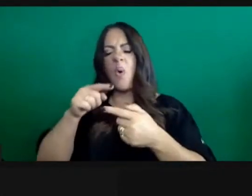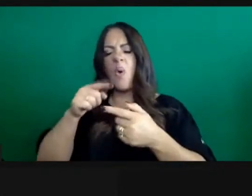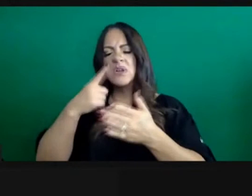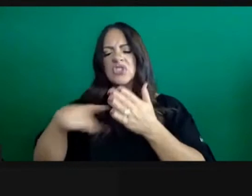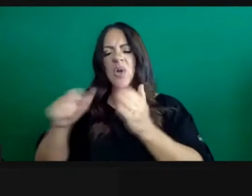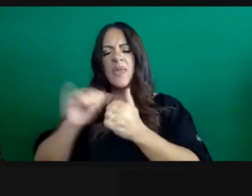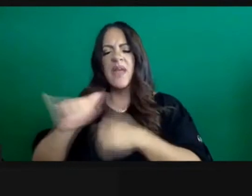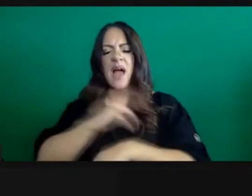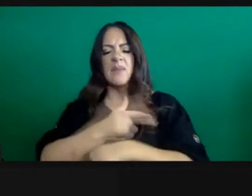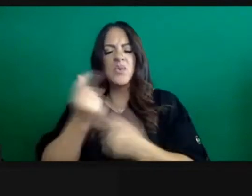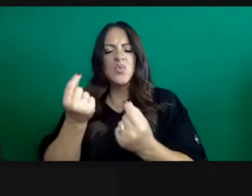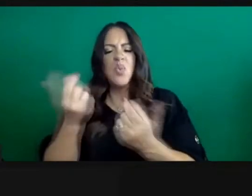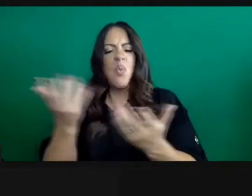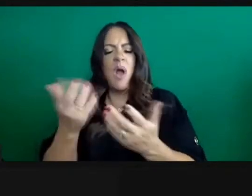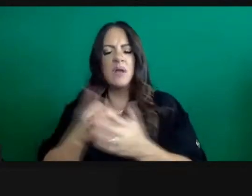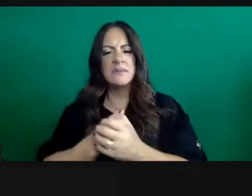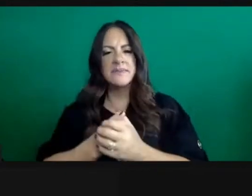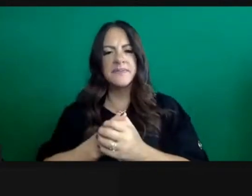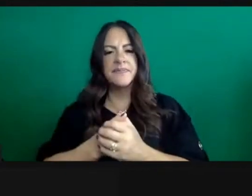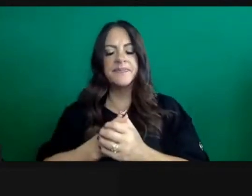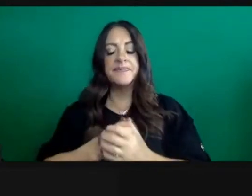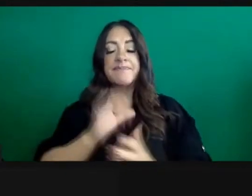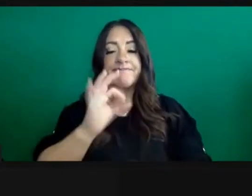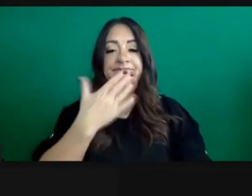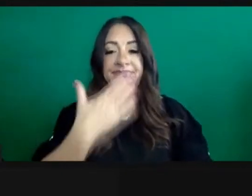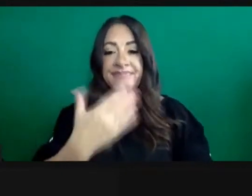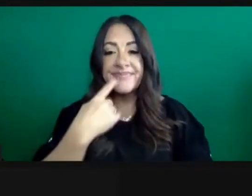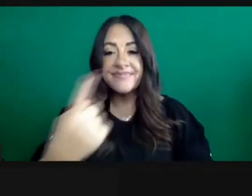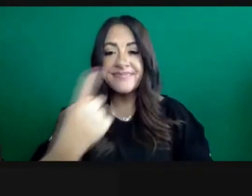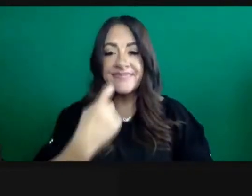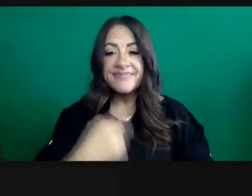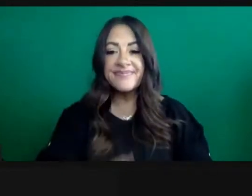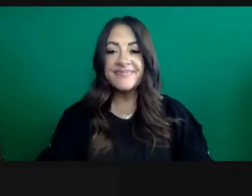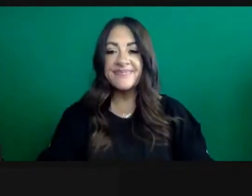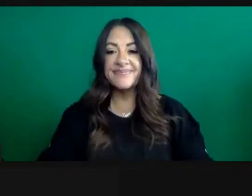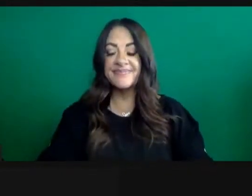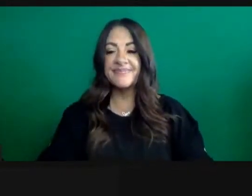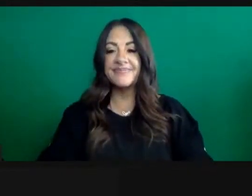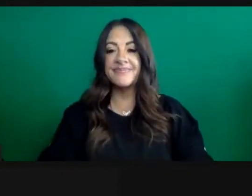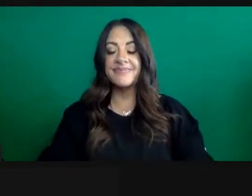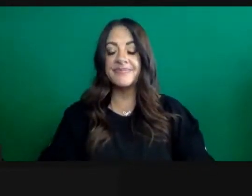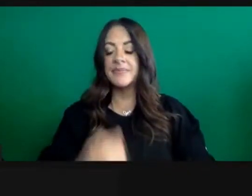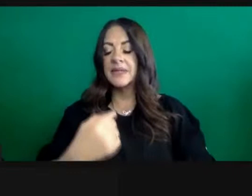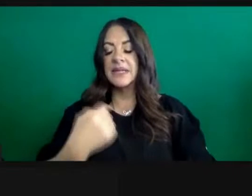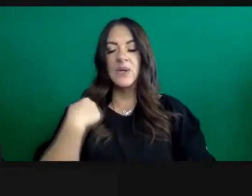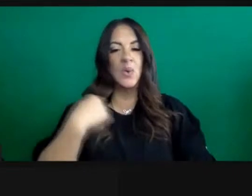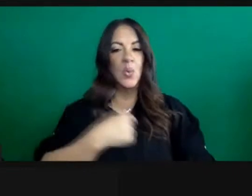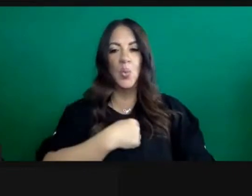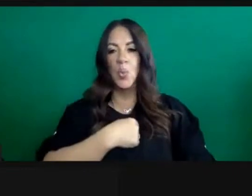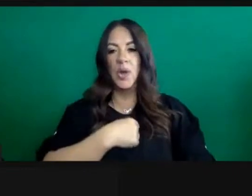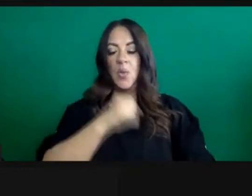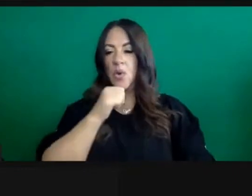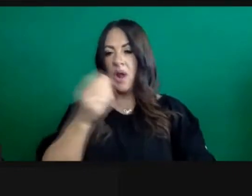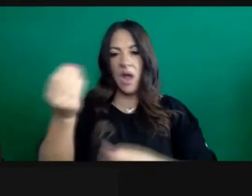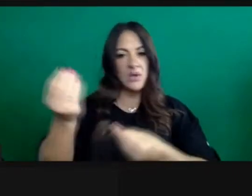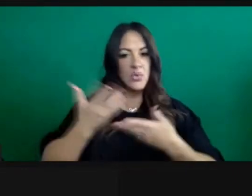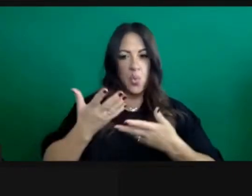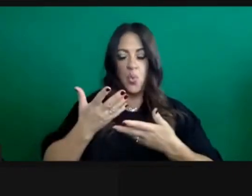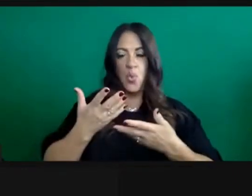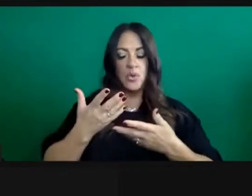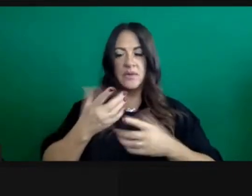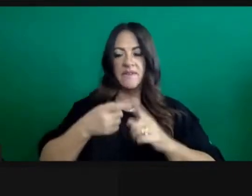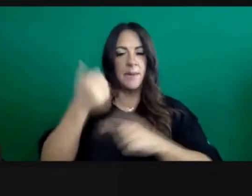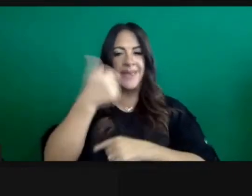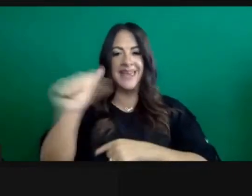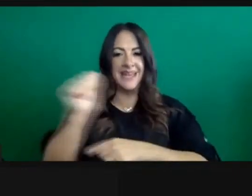Thank you for the question and opportunity to clarify. So we have not been noticed by a facility that they are in